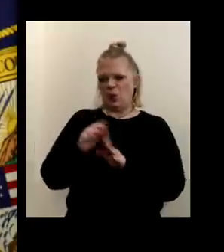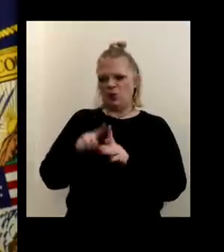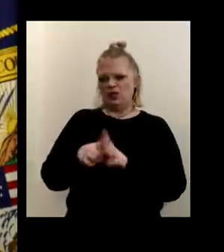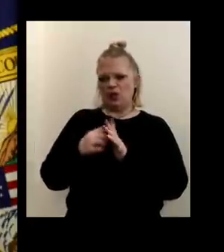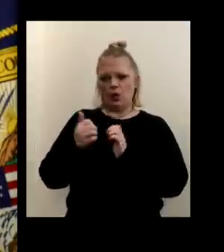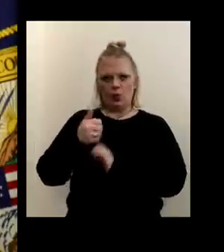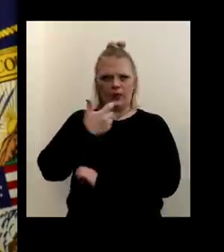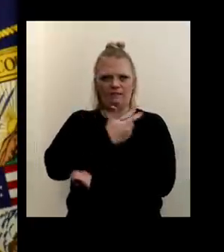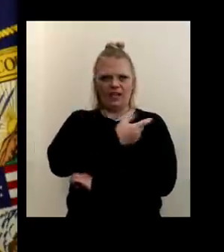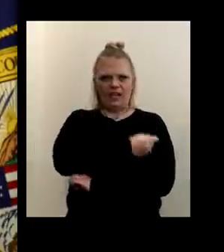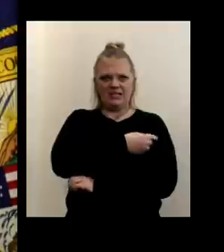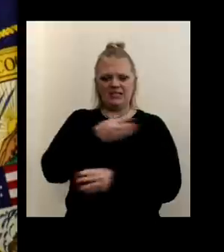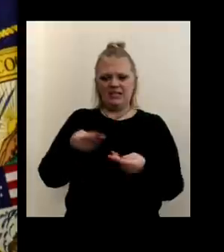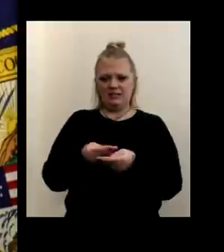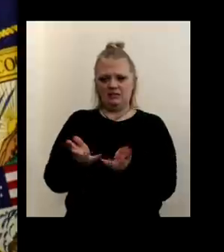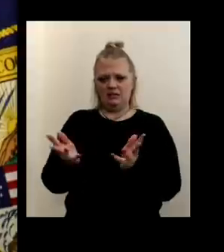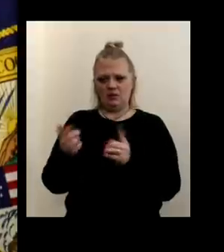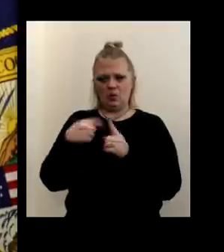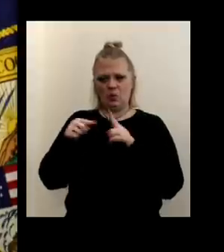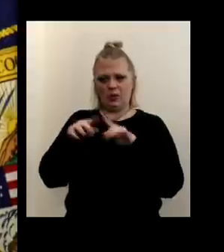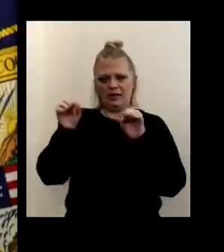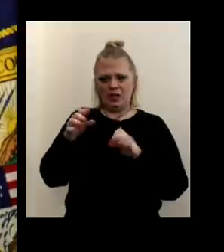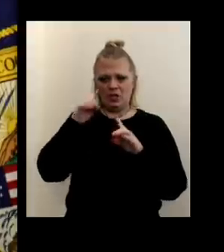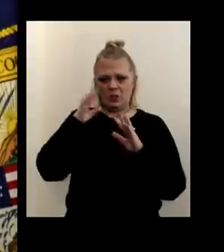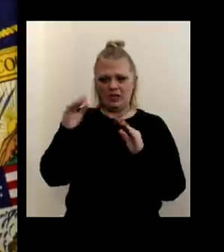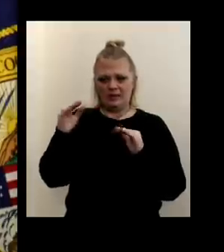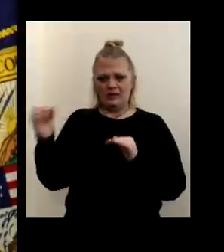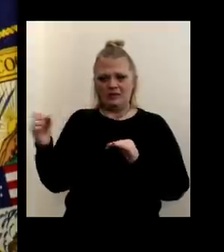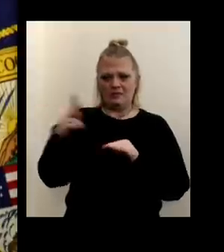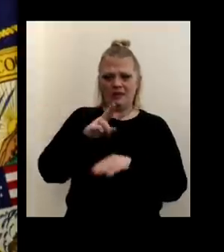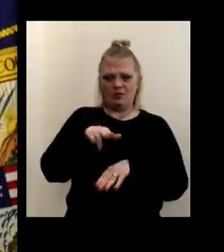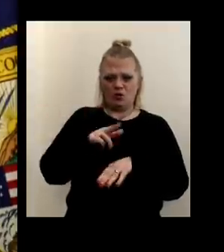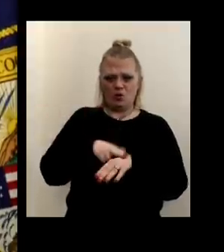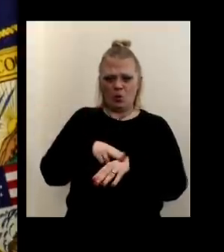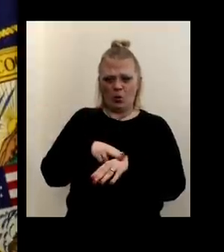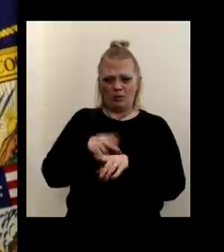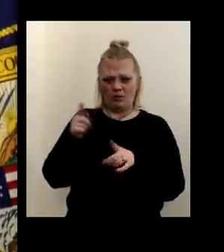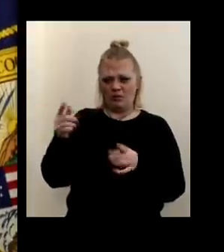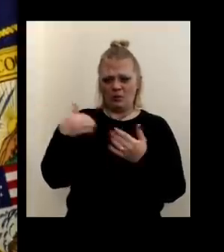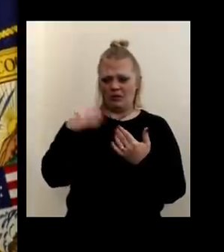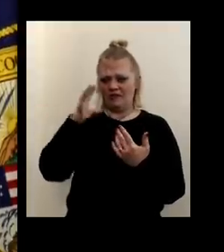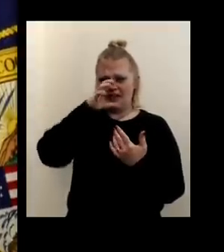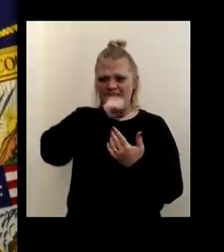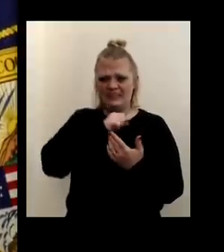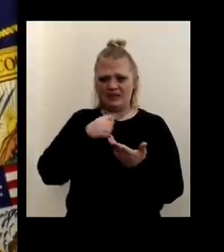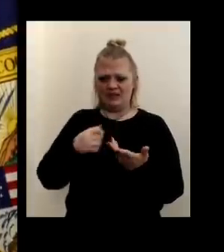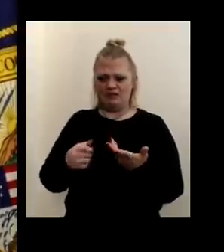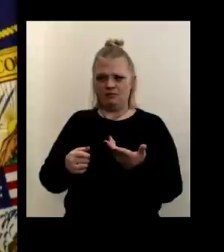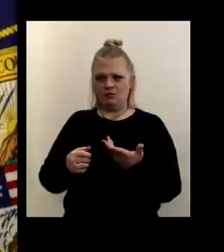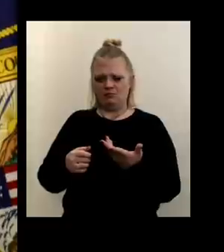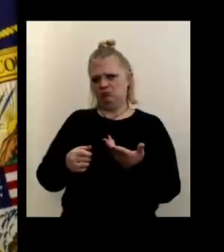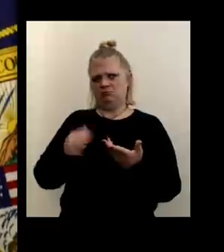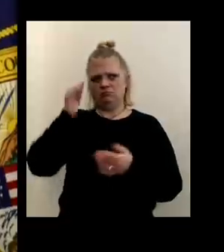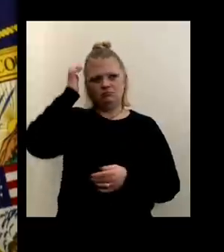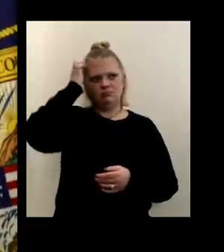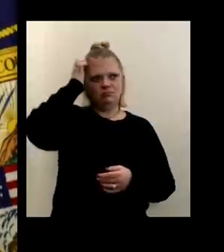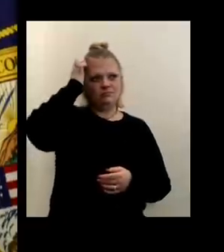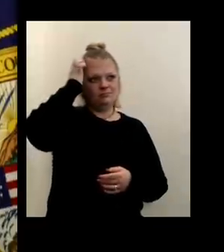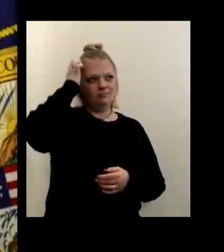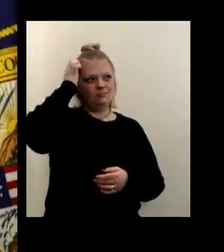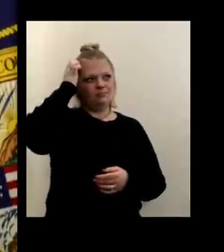with the vaccine distribution. When can we expect to get back to normal? Do you guys have an estimation on that? Well,